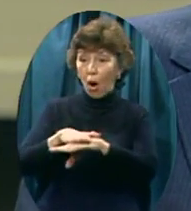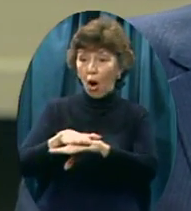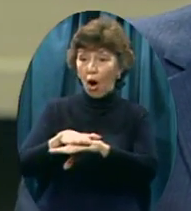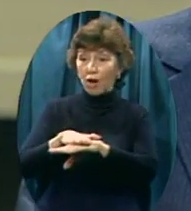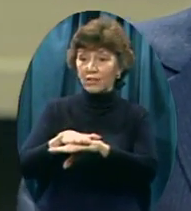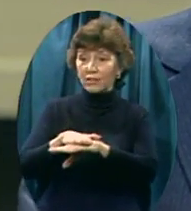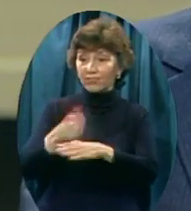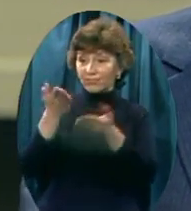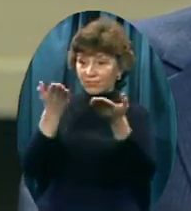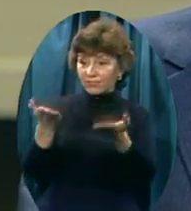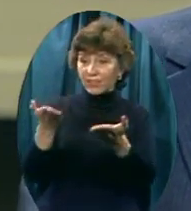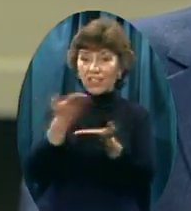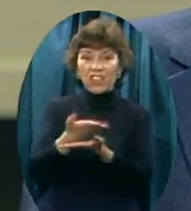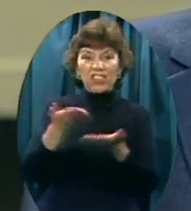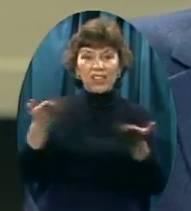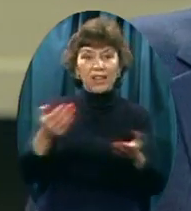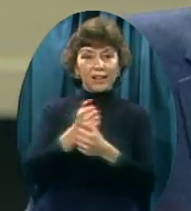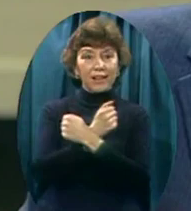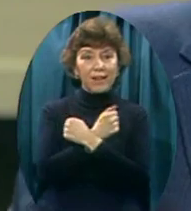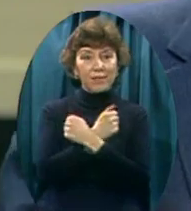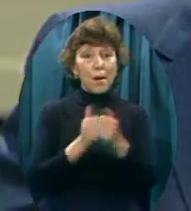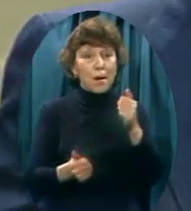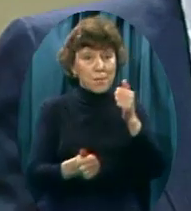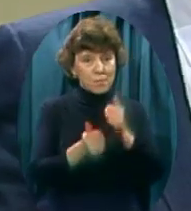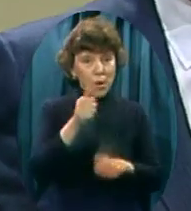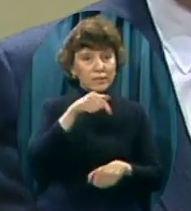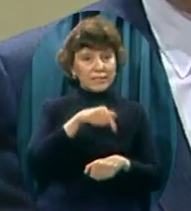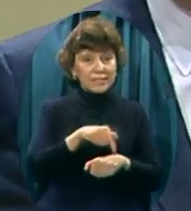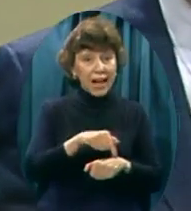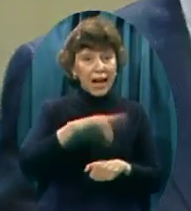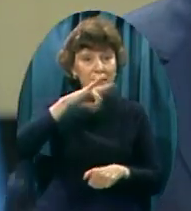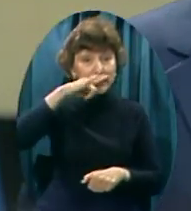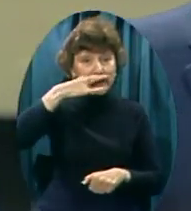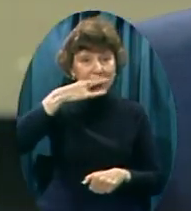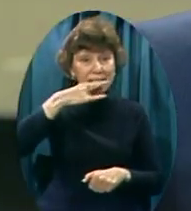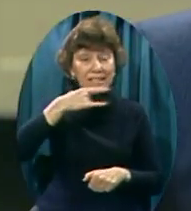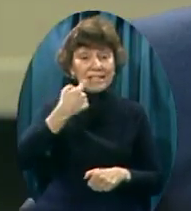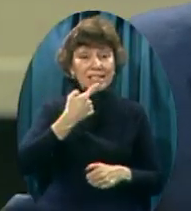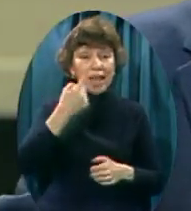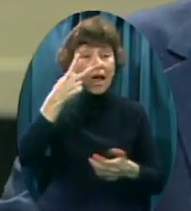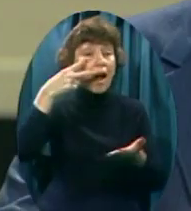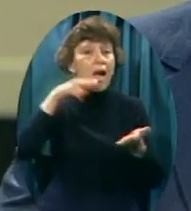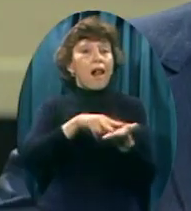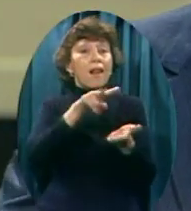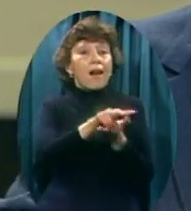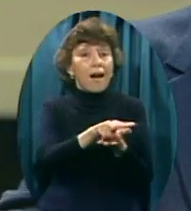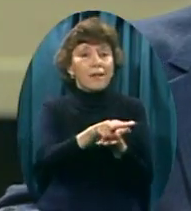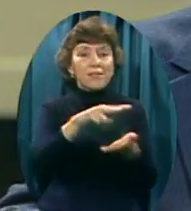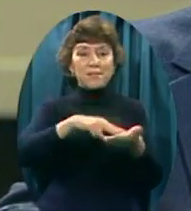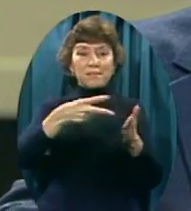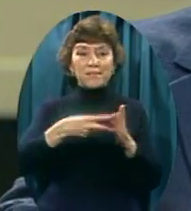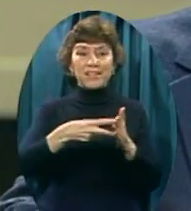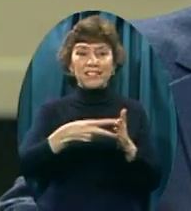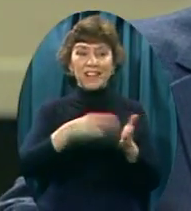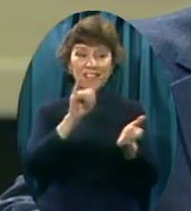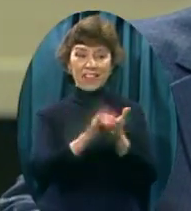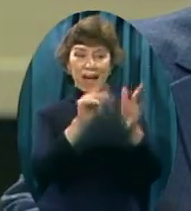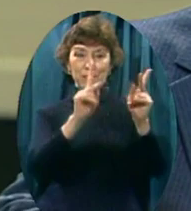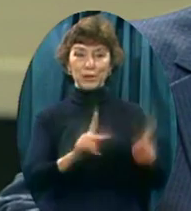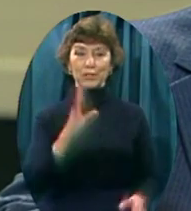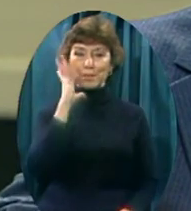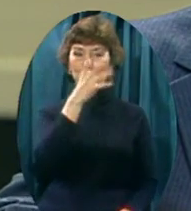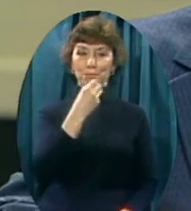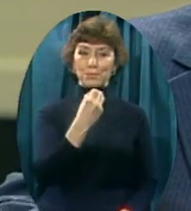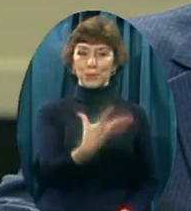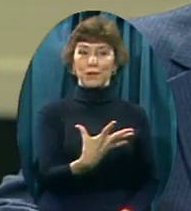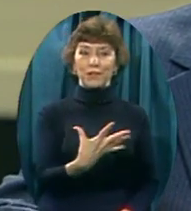talking about Falling in love They usually are Greatly taken With the beauty Of the one Whom they love Now beauty of course Is in the eye Of the